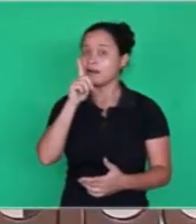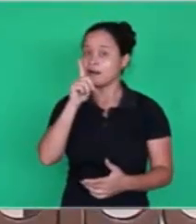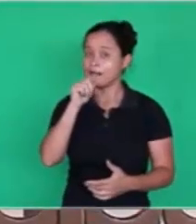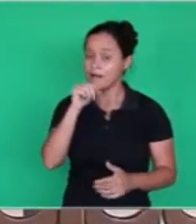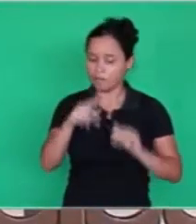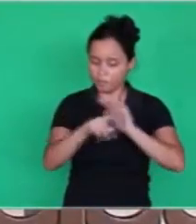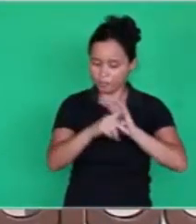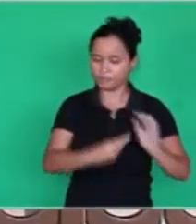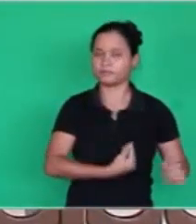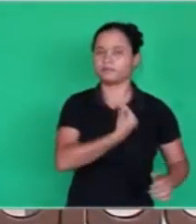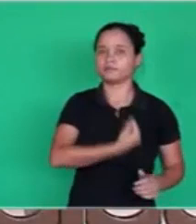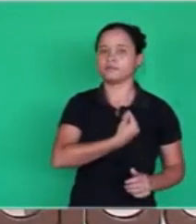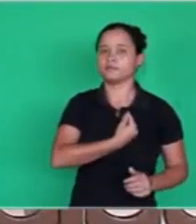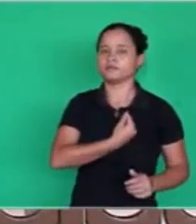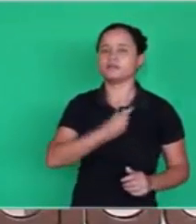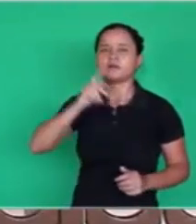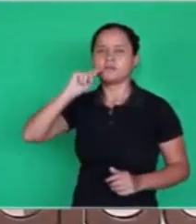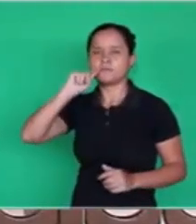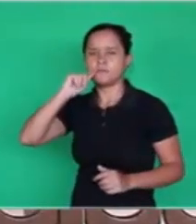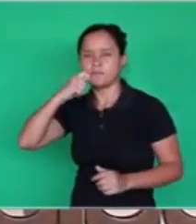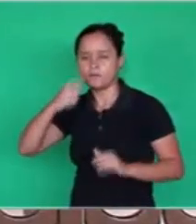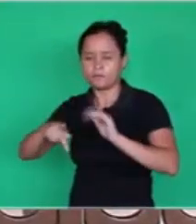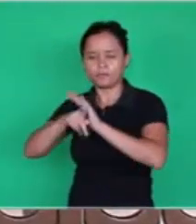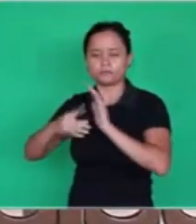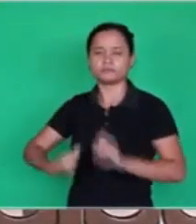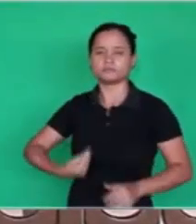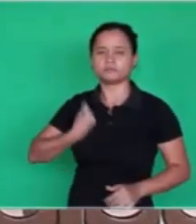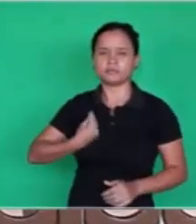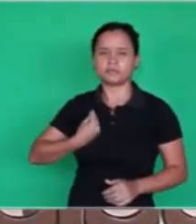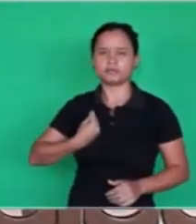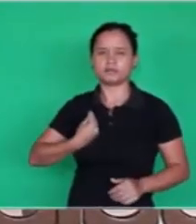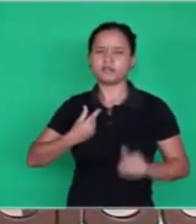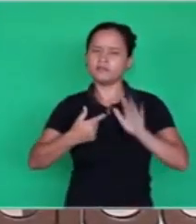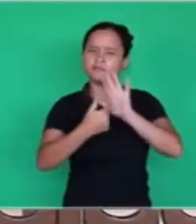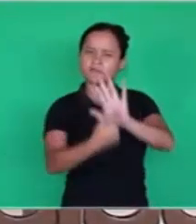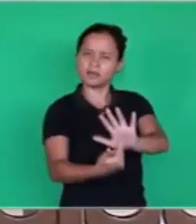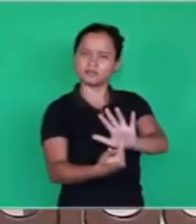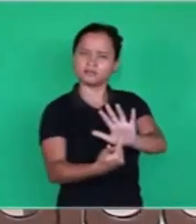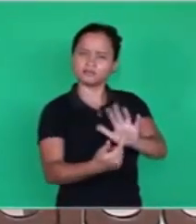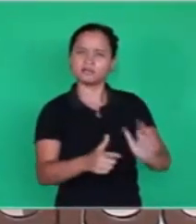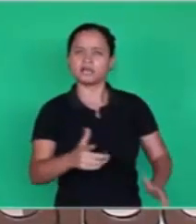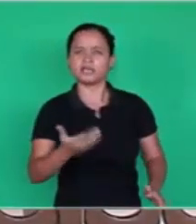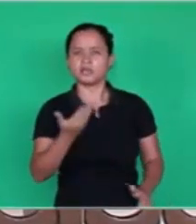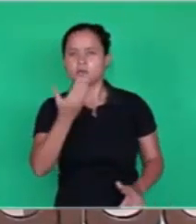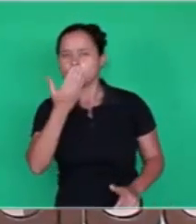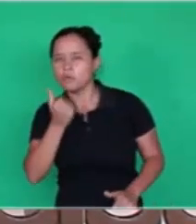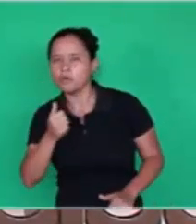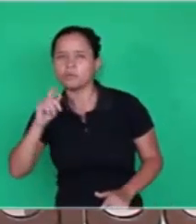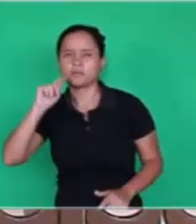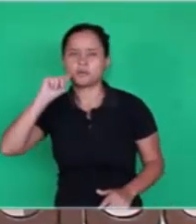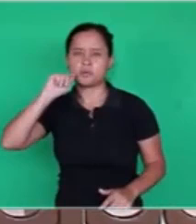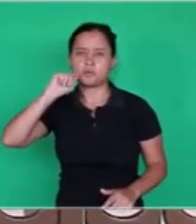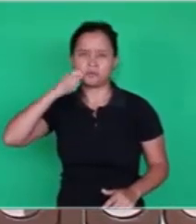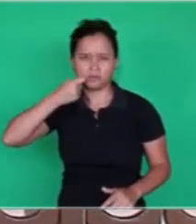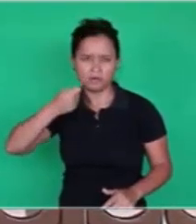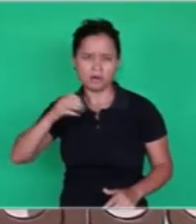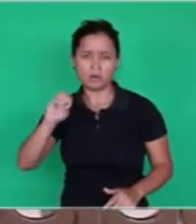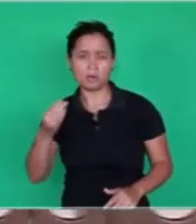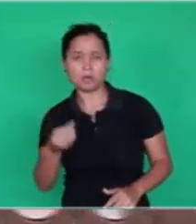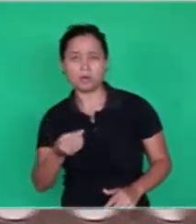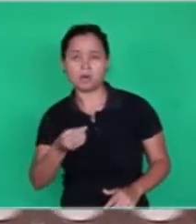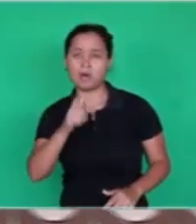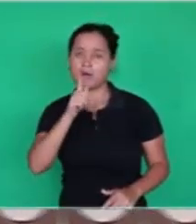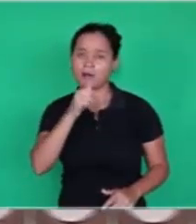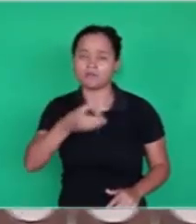who eats this bread and drinks this water, what is He talking about? He's talking about this water here? No, He's talking about an